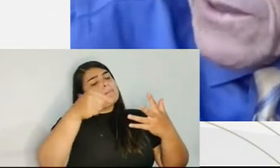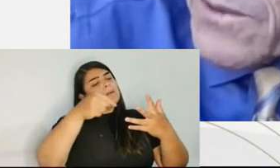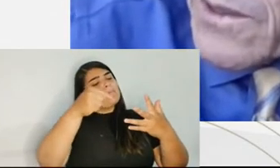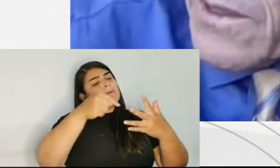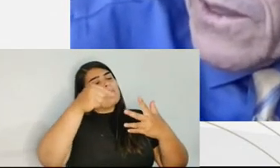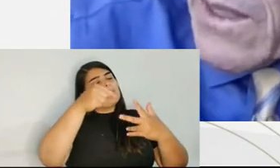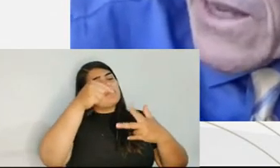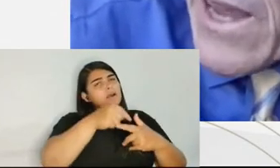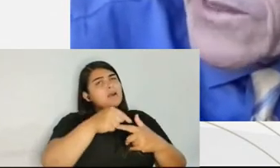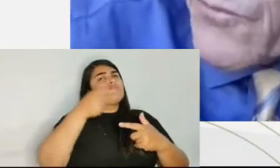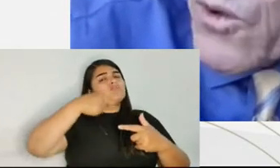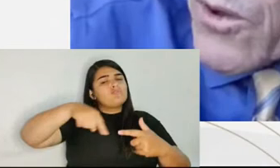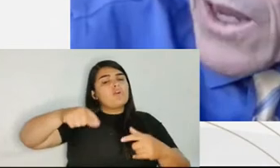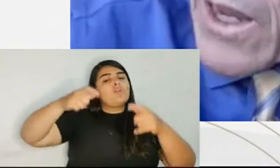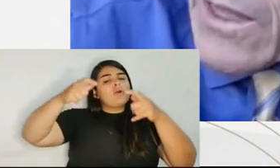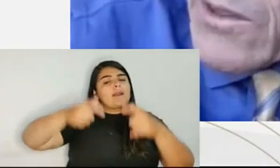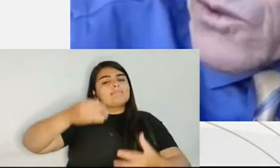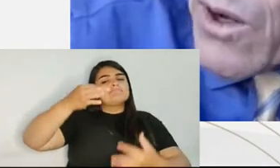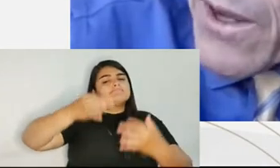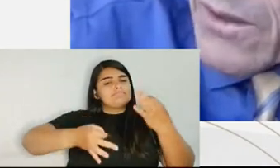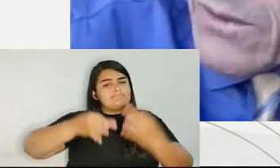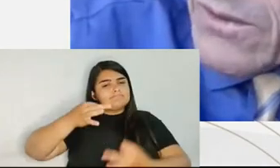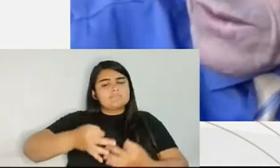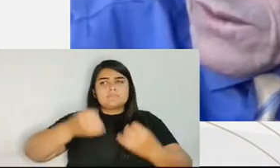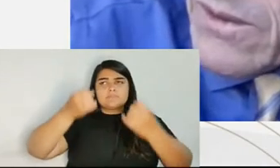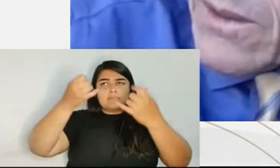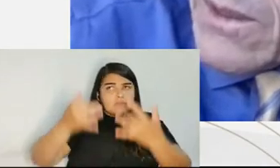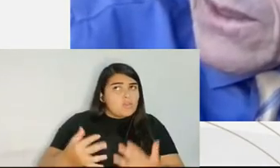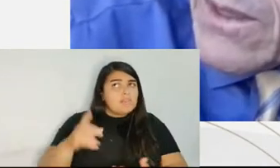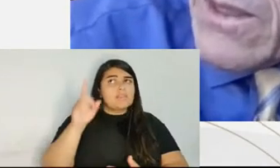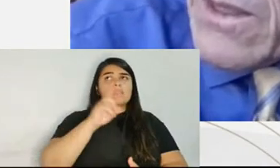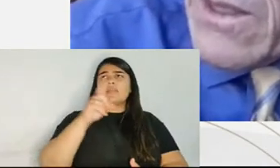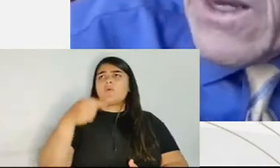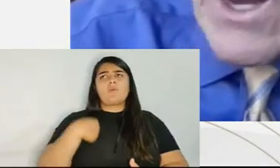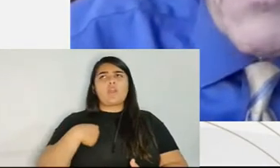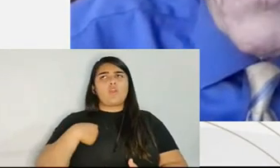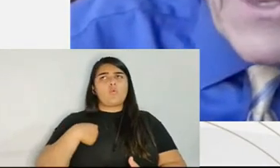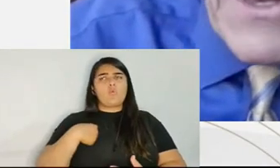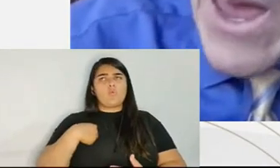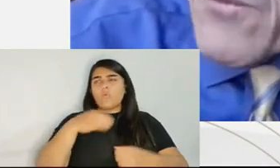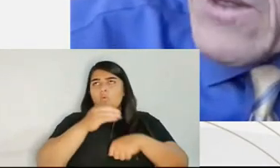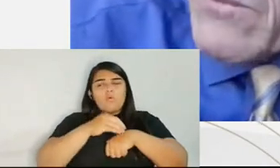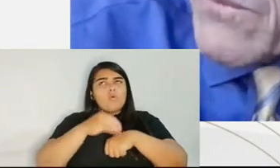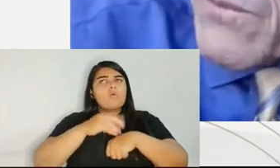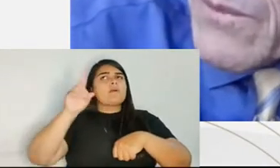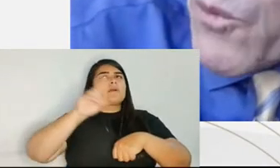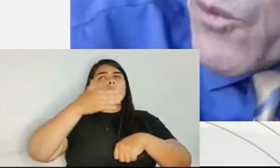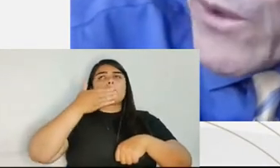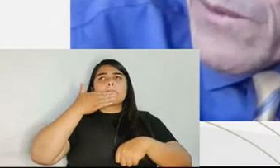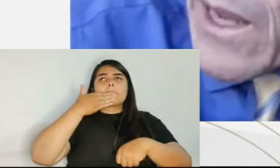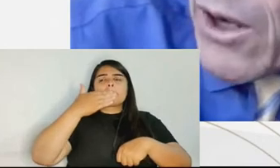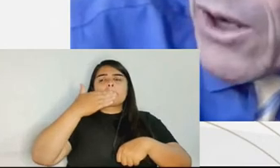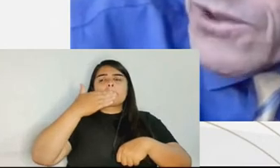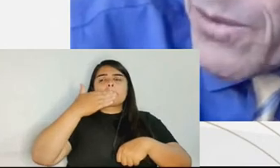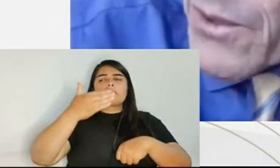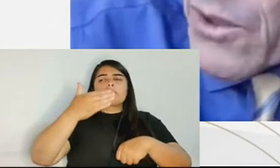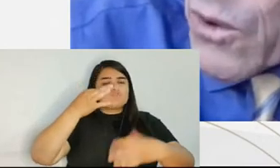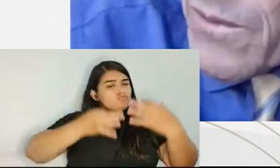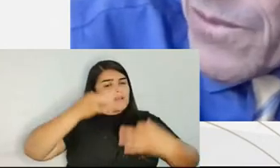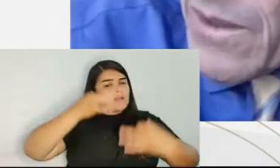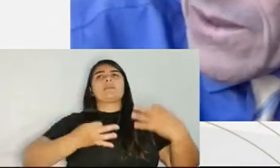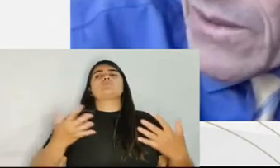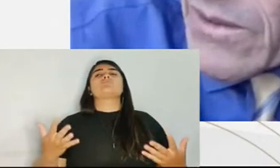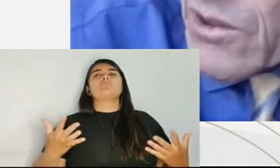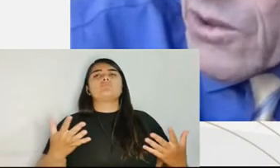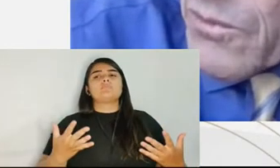not guilty, and asked for a trial, and having been appointed counsel by the